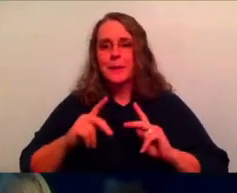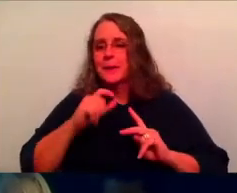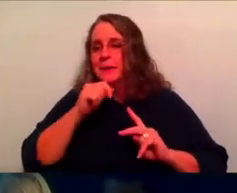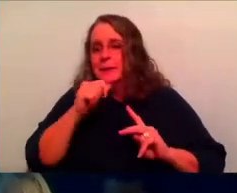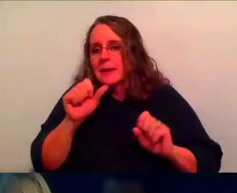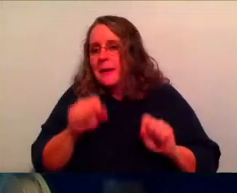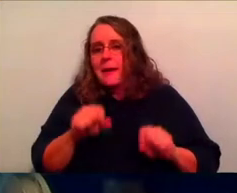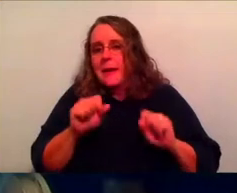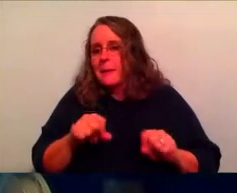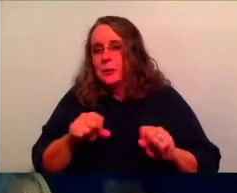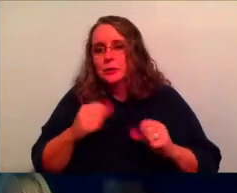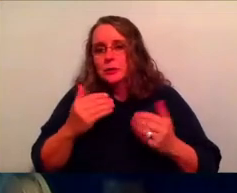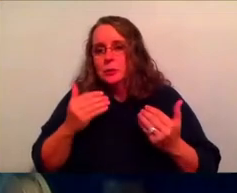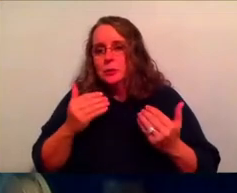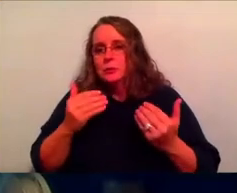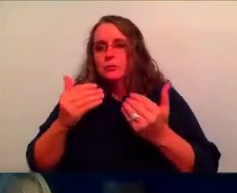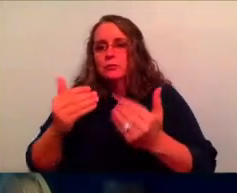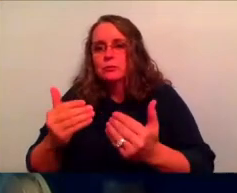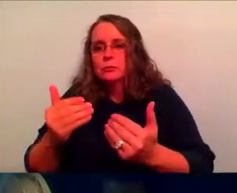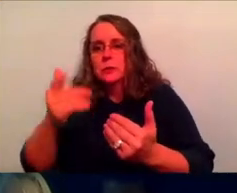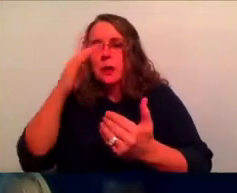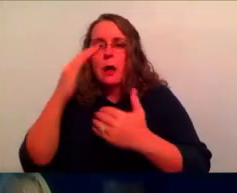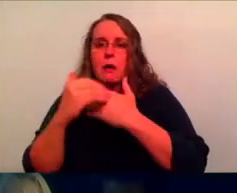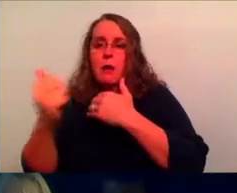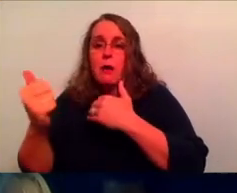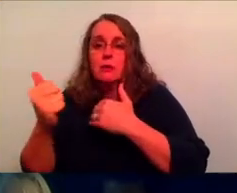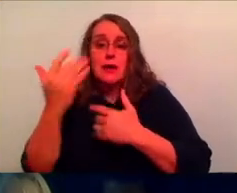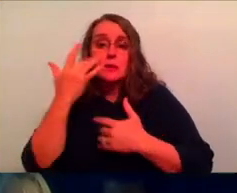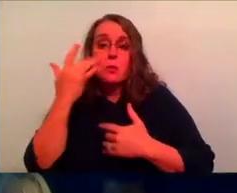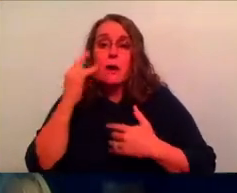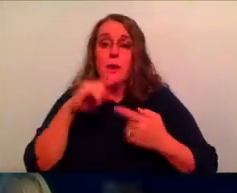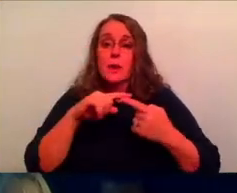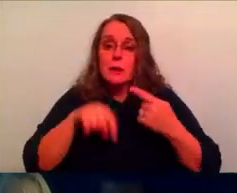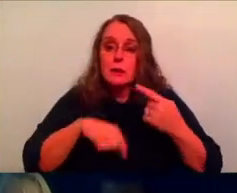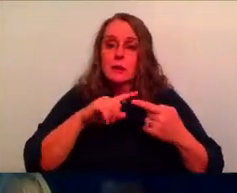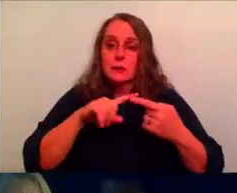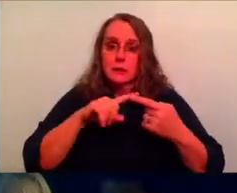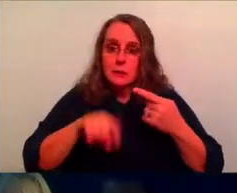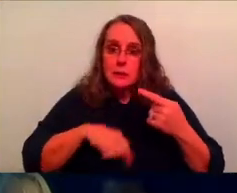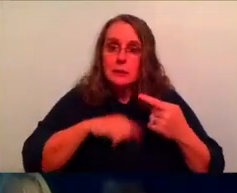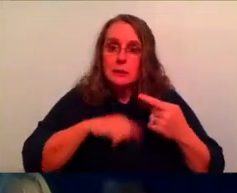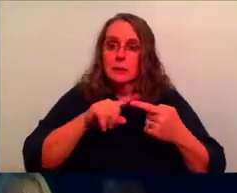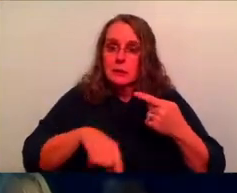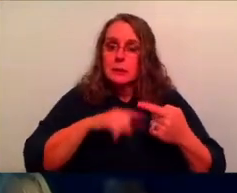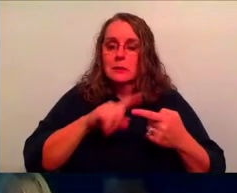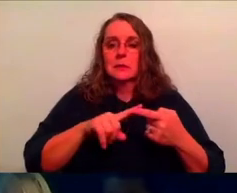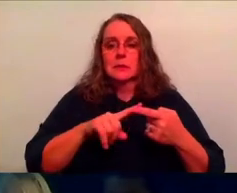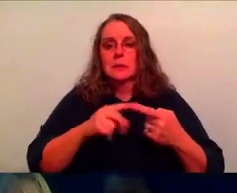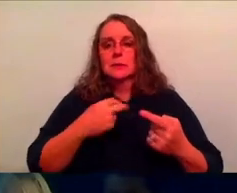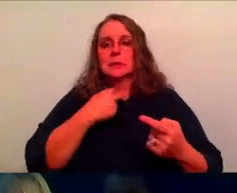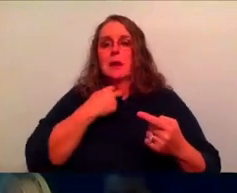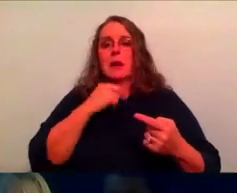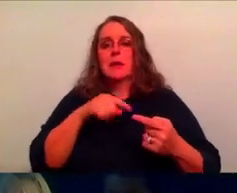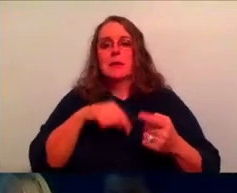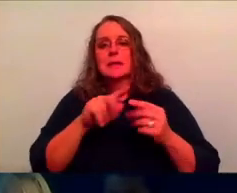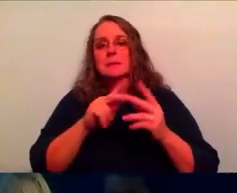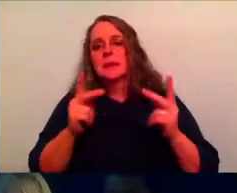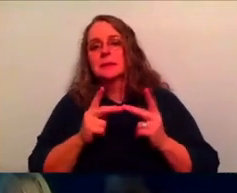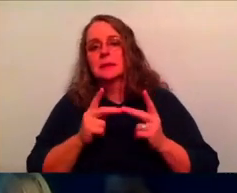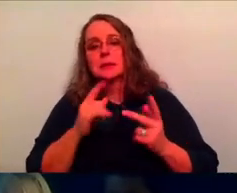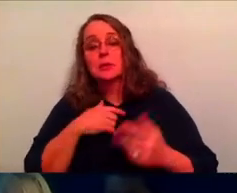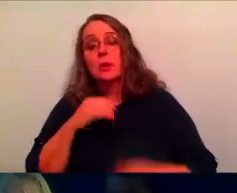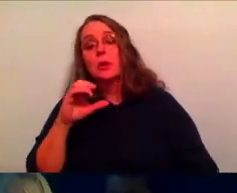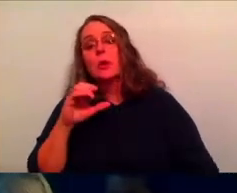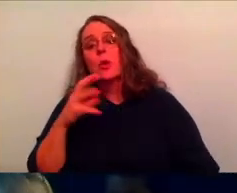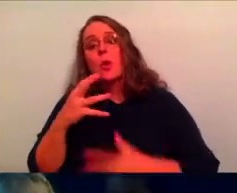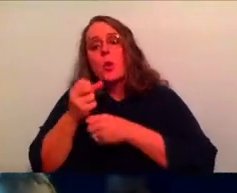forward in the way that God has called us to. Um, and that's why we loop. That's, that's why we get stuck in these places. So ultimately what clinging does